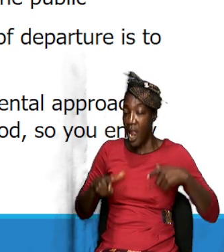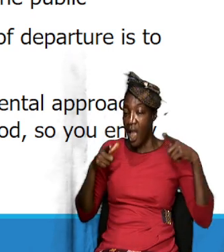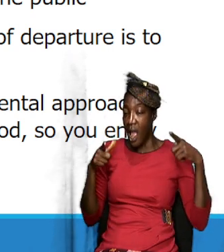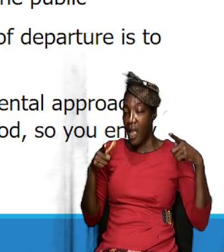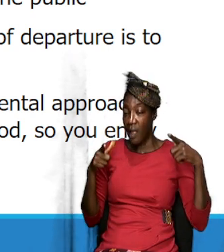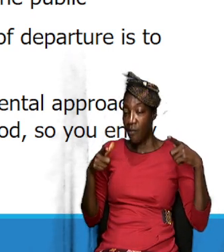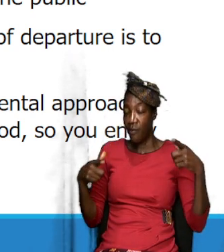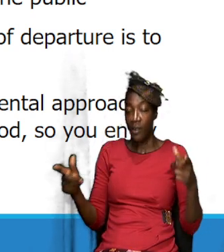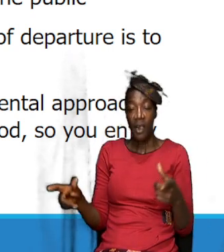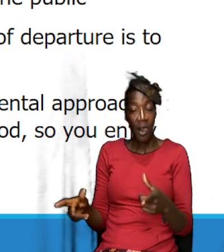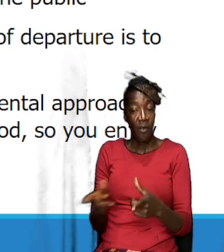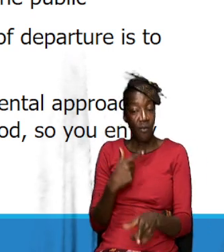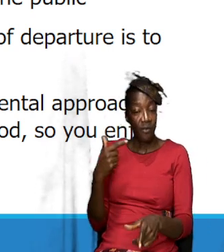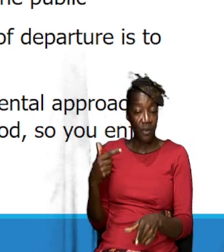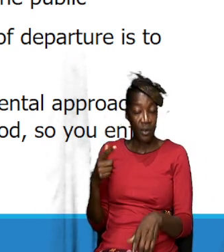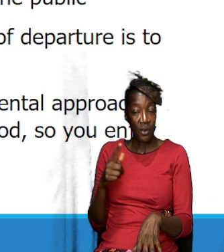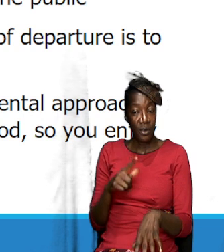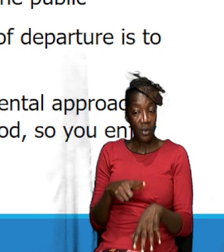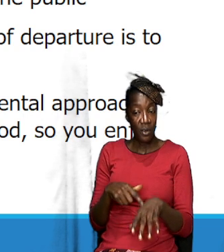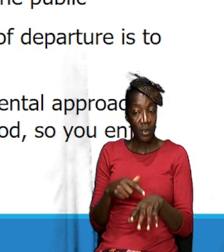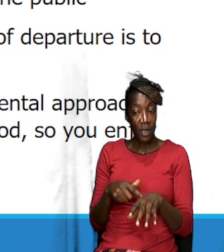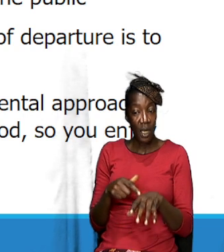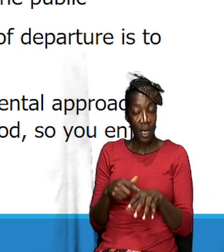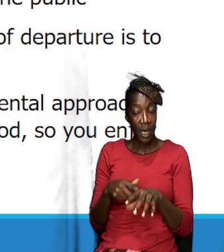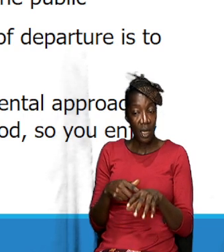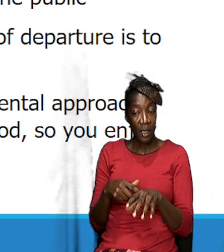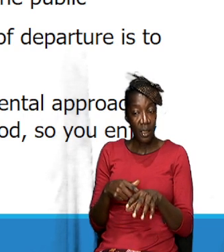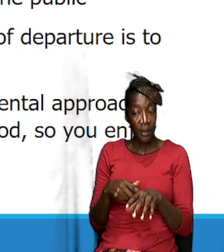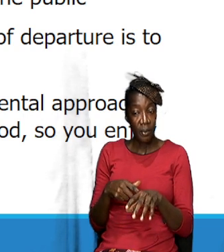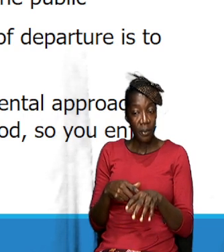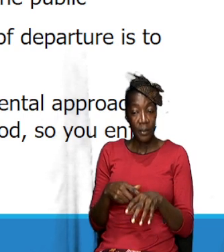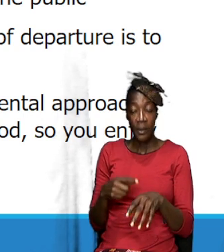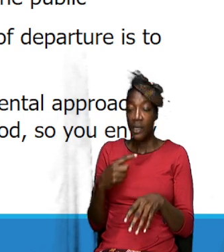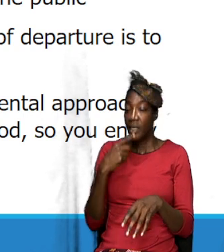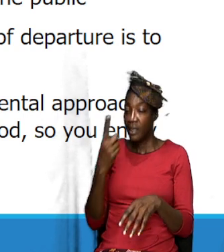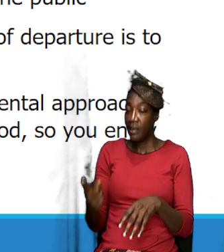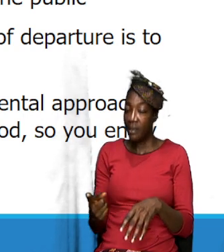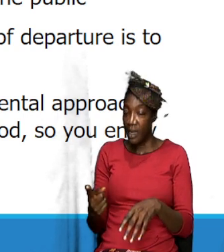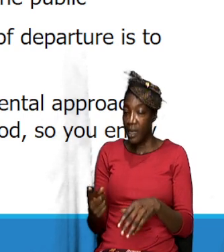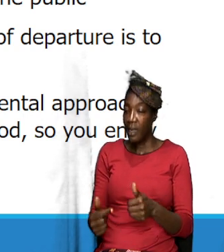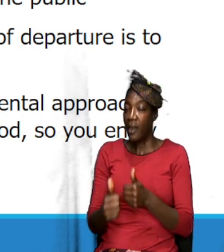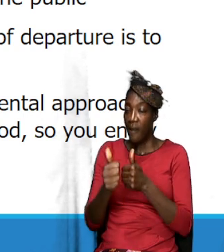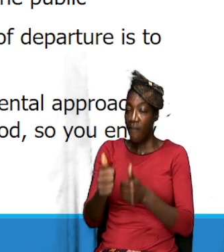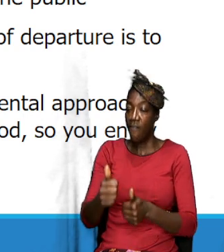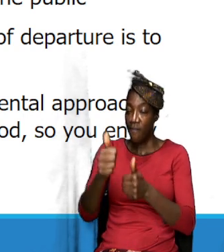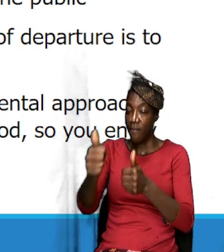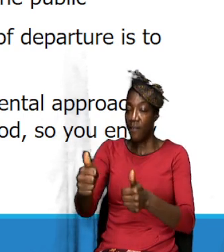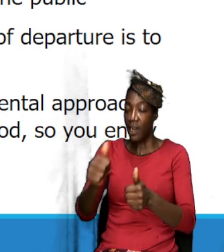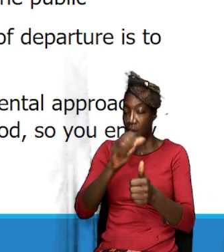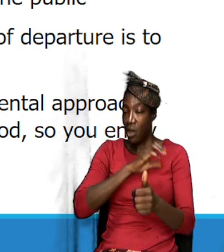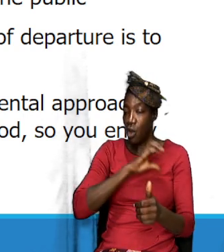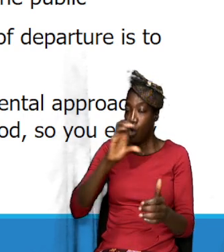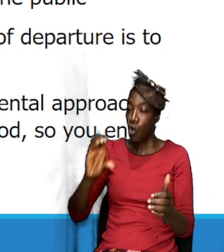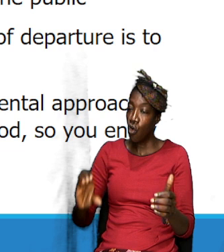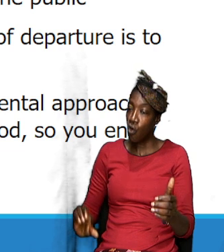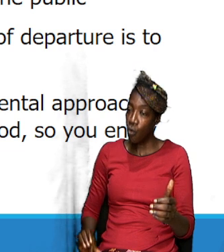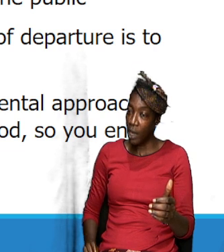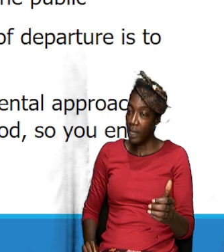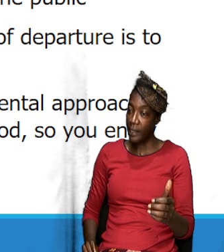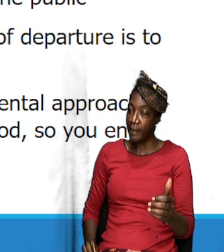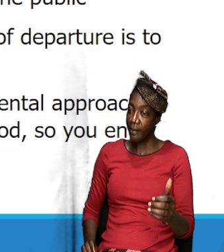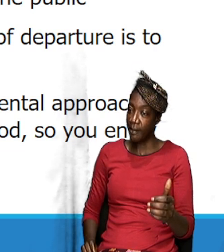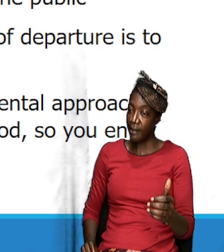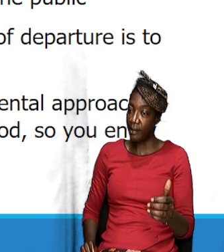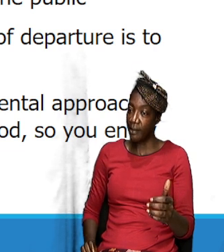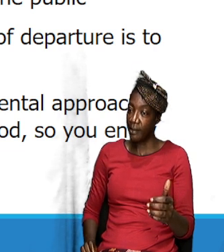when I just started the series, I started off by saying we are to follow Christ. I underscored the